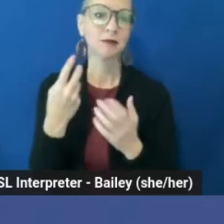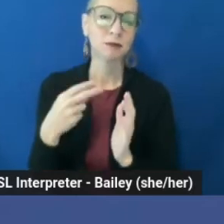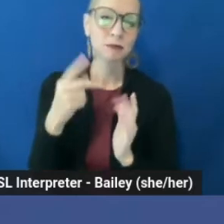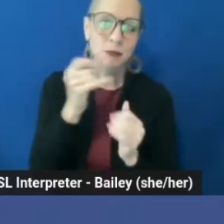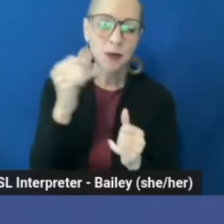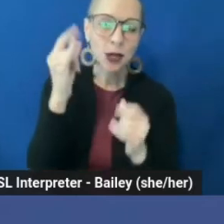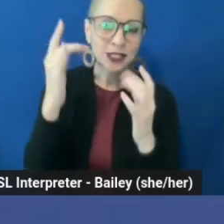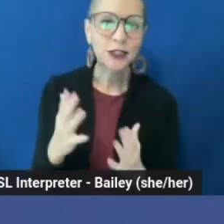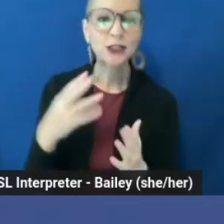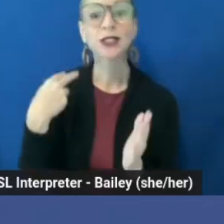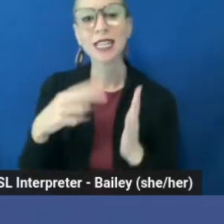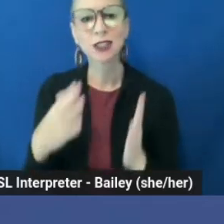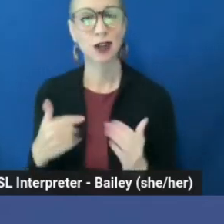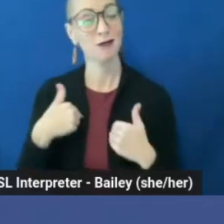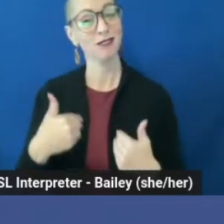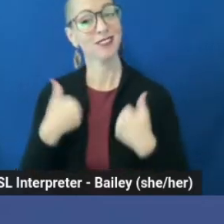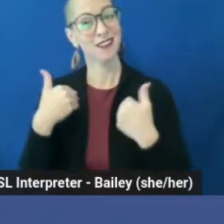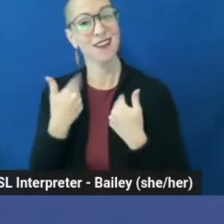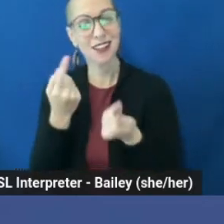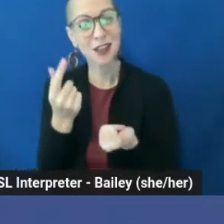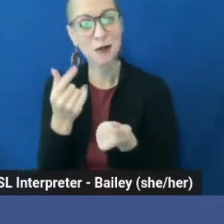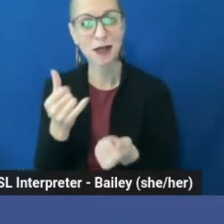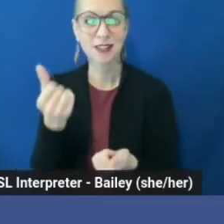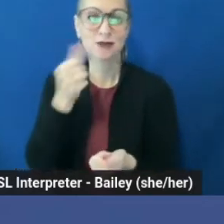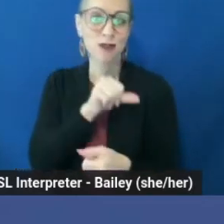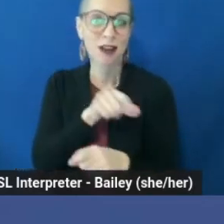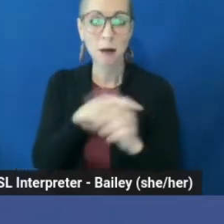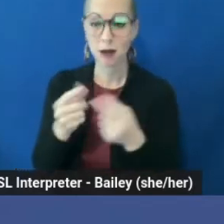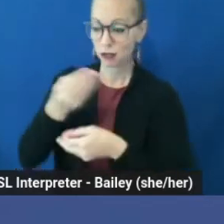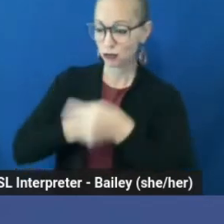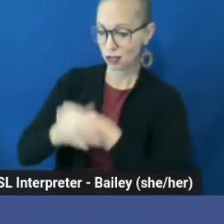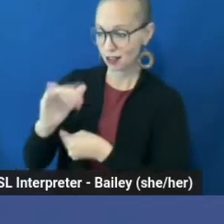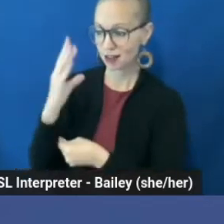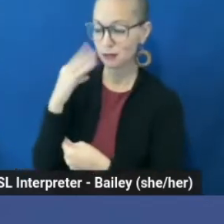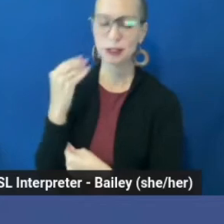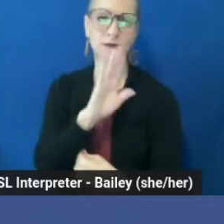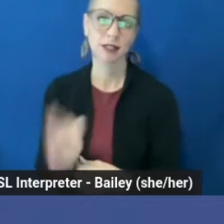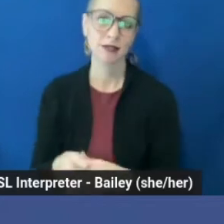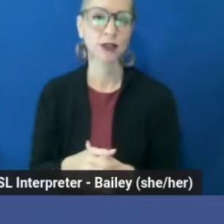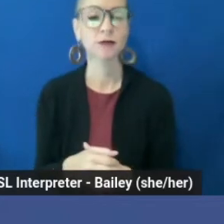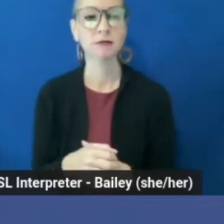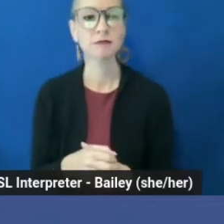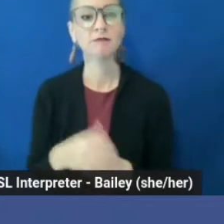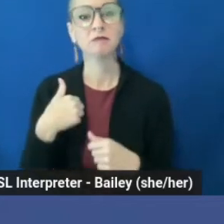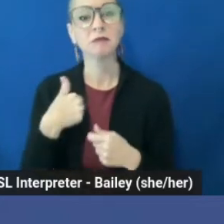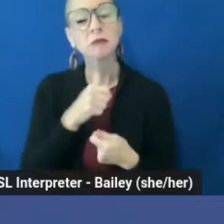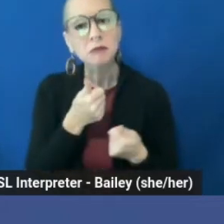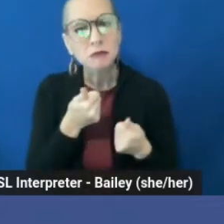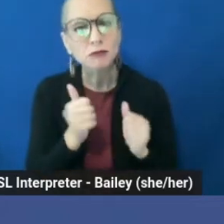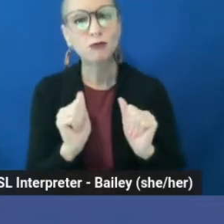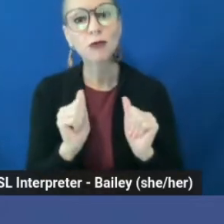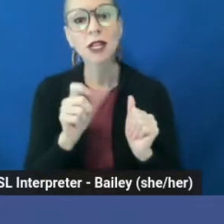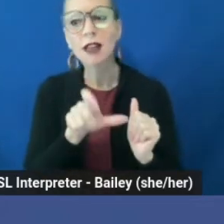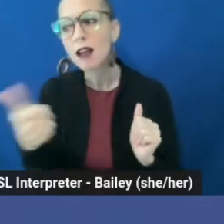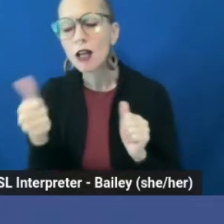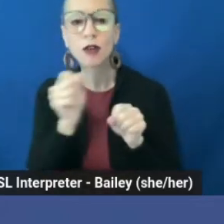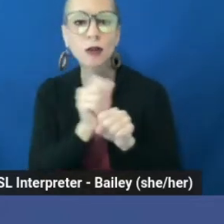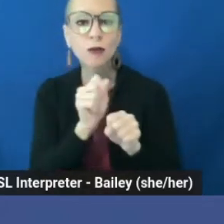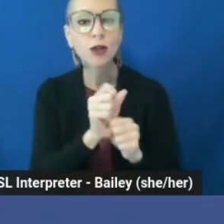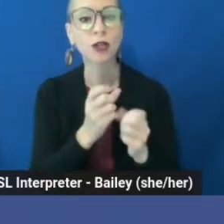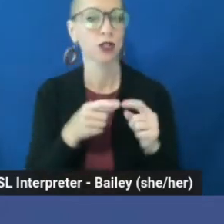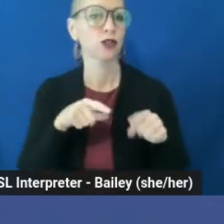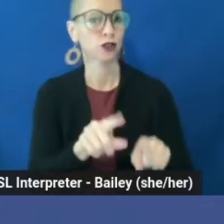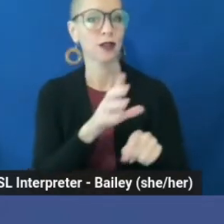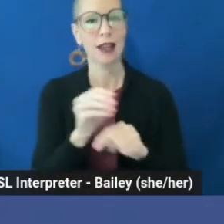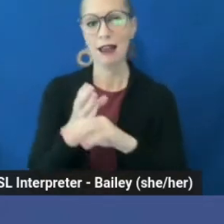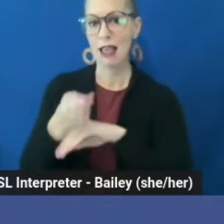And I was young and a little drunk, but I wouldn't trade that experience for anything. I transitioned to try other forms of work during and after the pandemic,